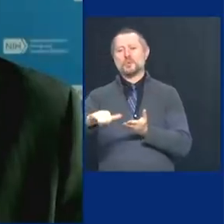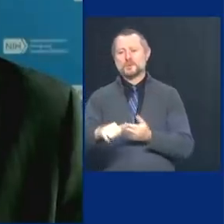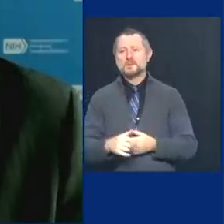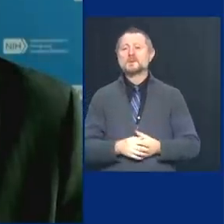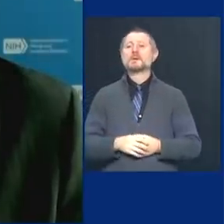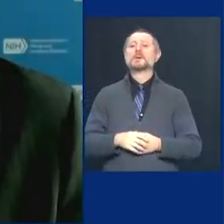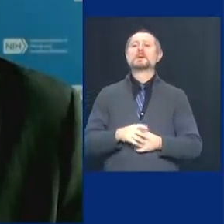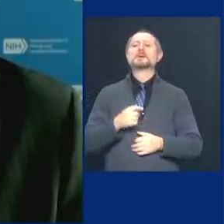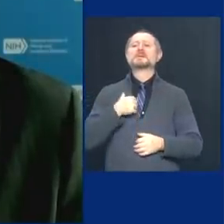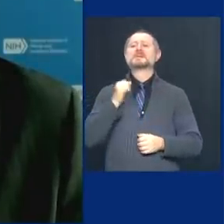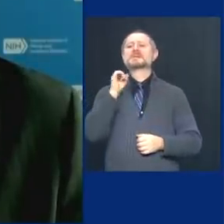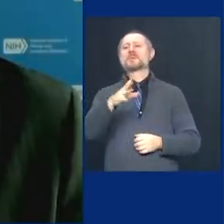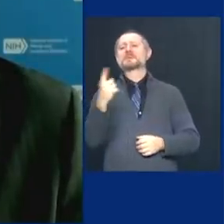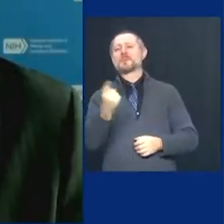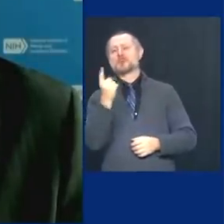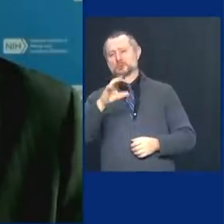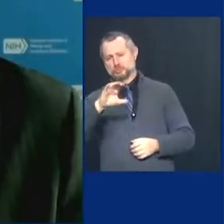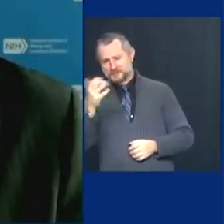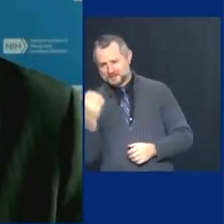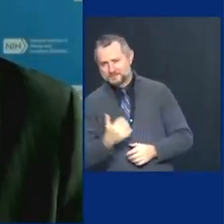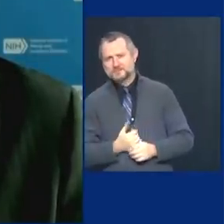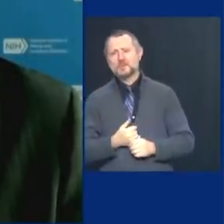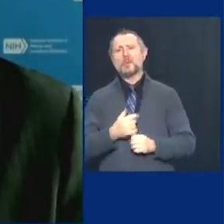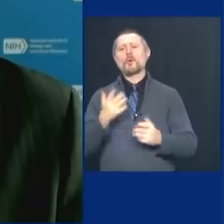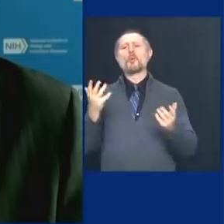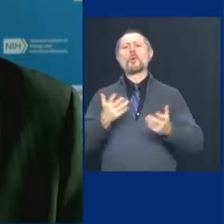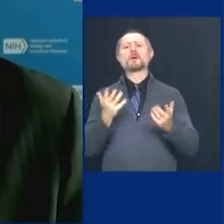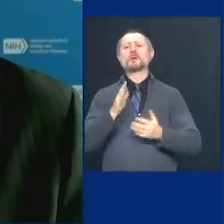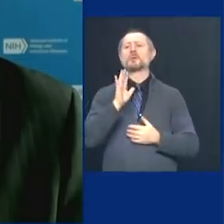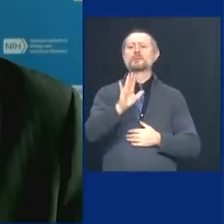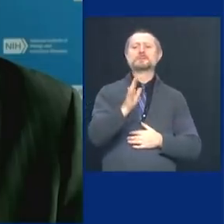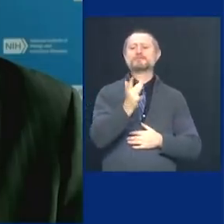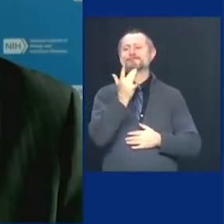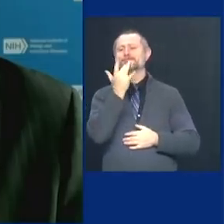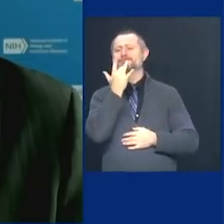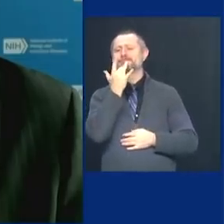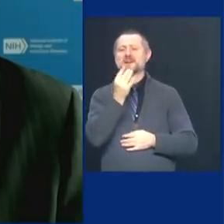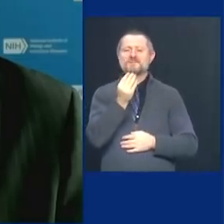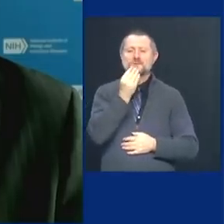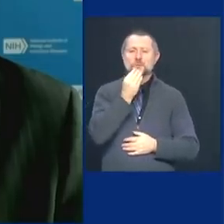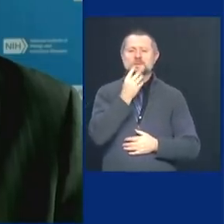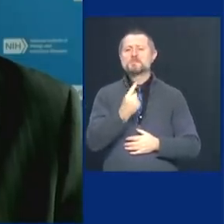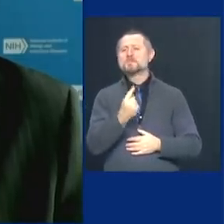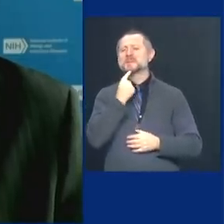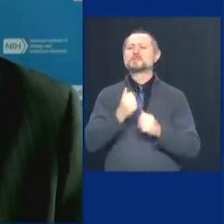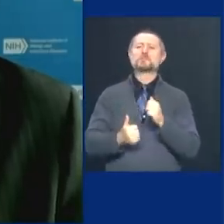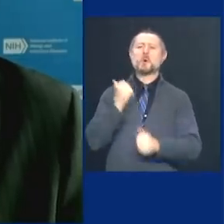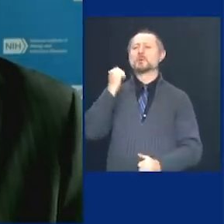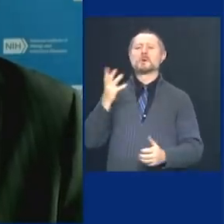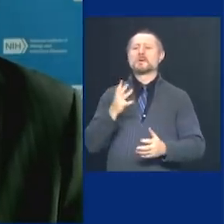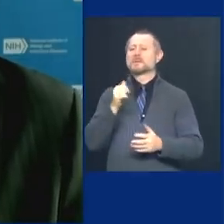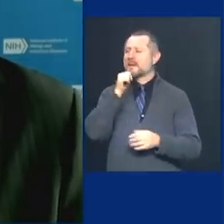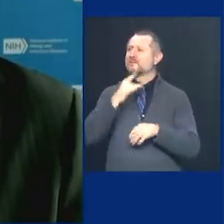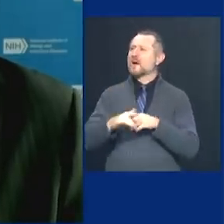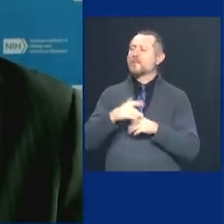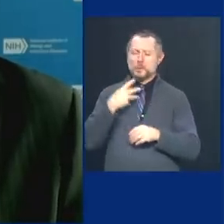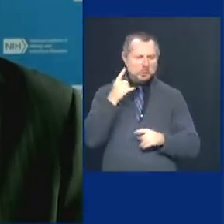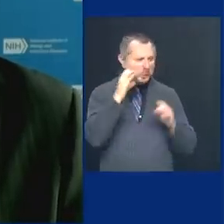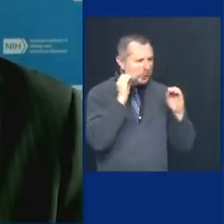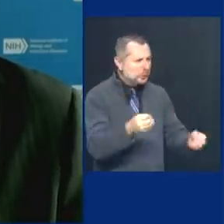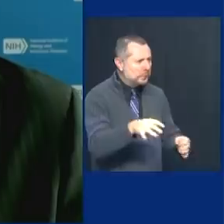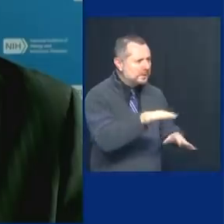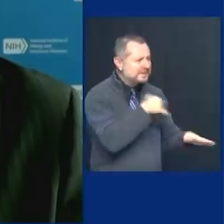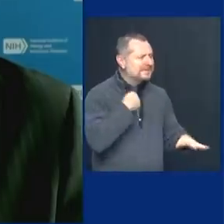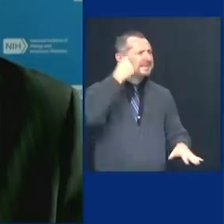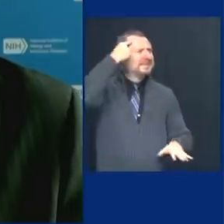to send you from Christmas for Christmas. What food do you miss the most that you can't get down there that